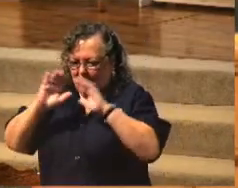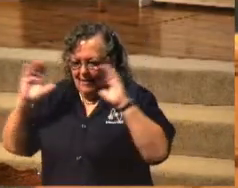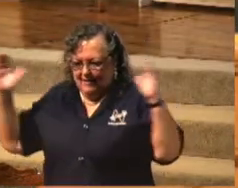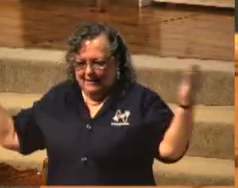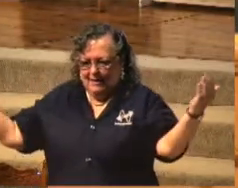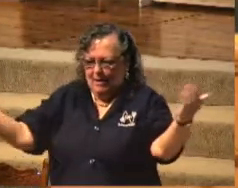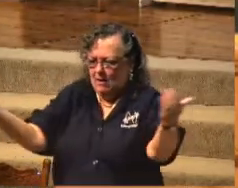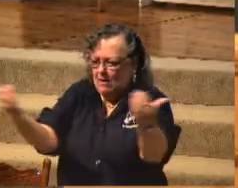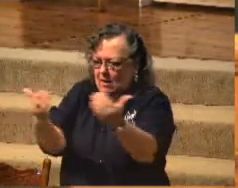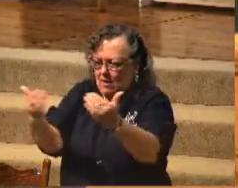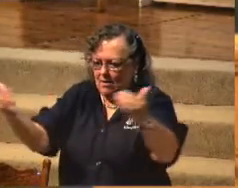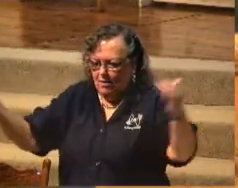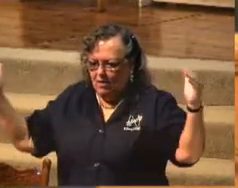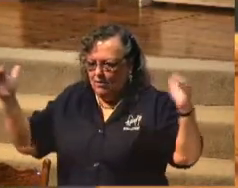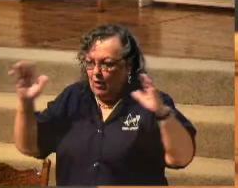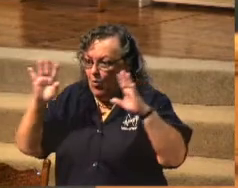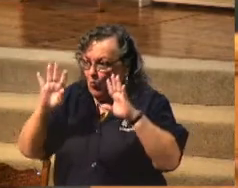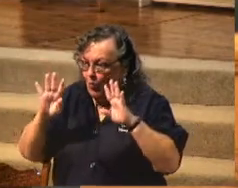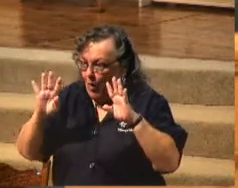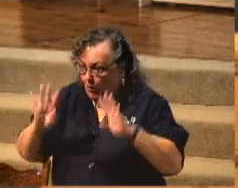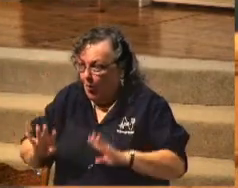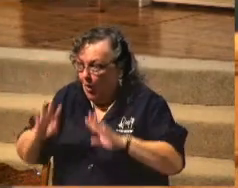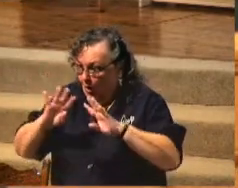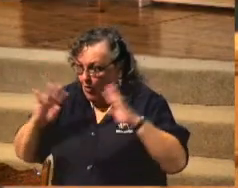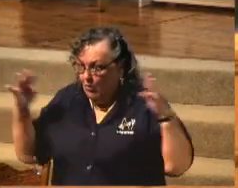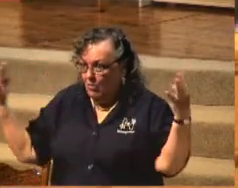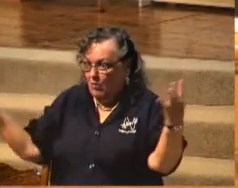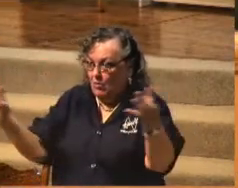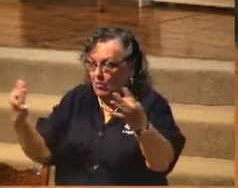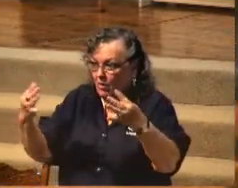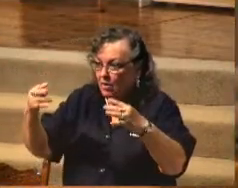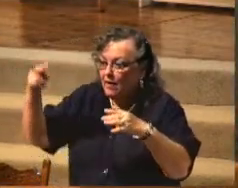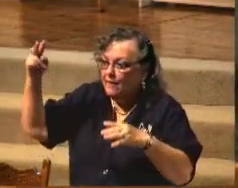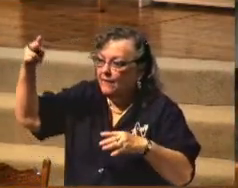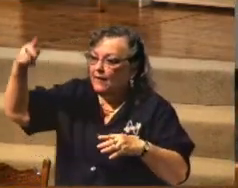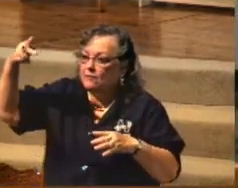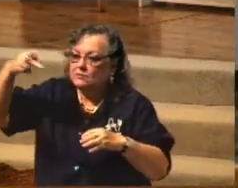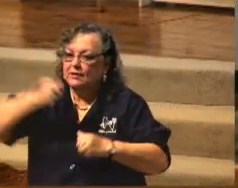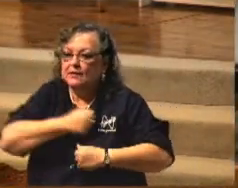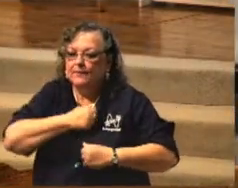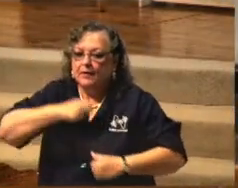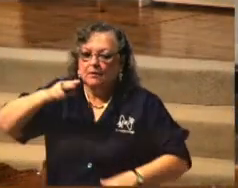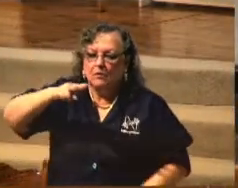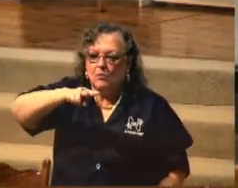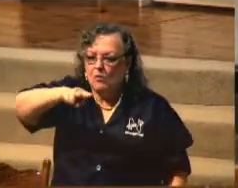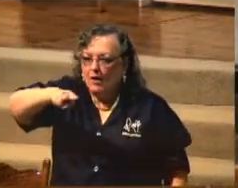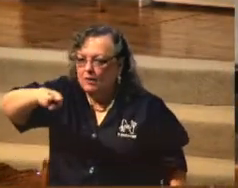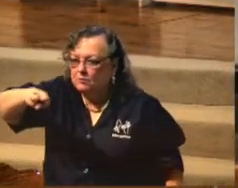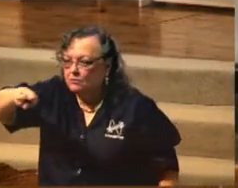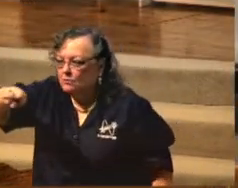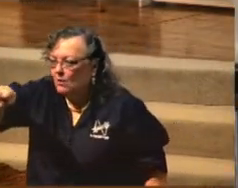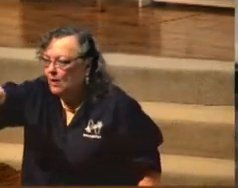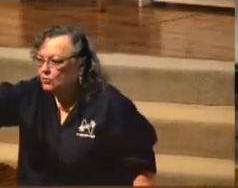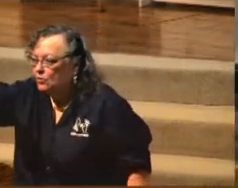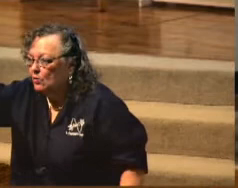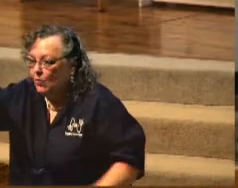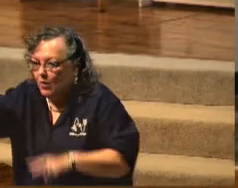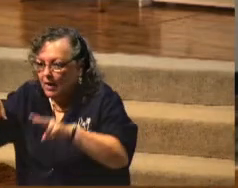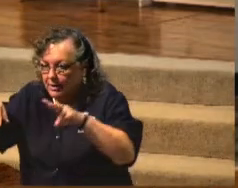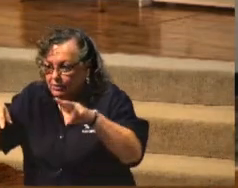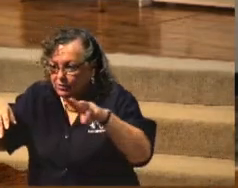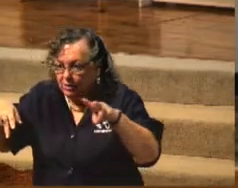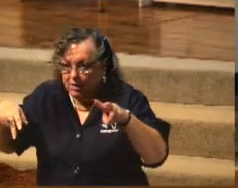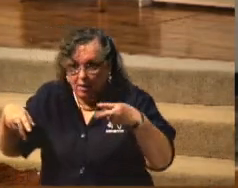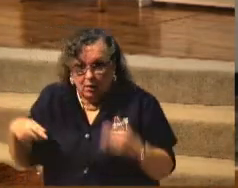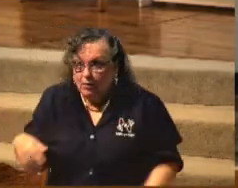watching for the enemy, watching for an attack, watching for some secret way that the enemy would come in and destroy and to